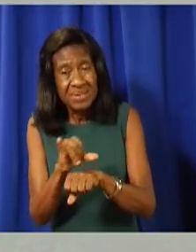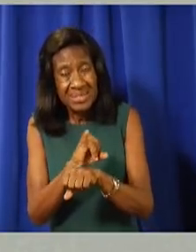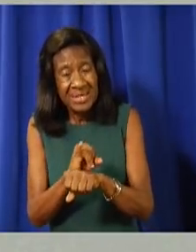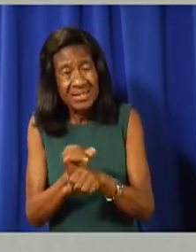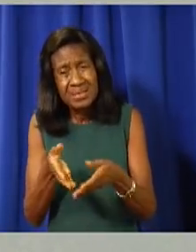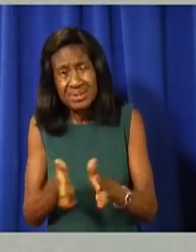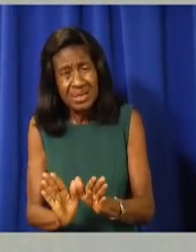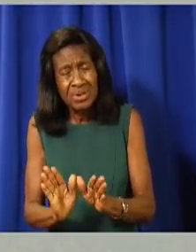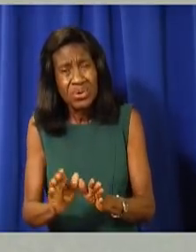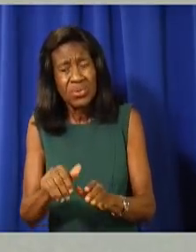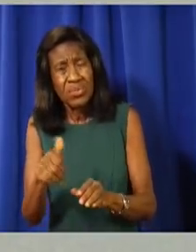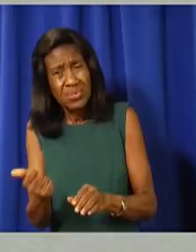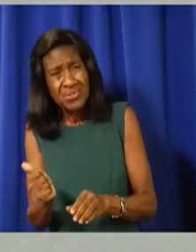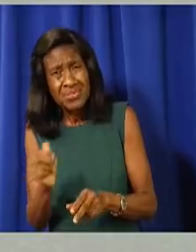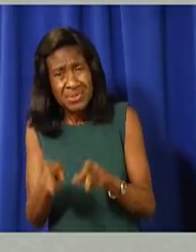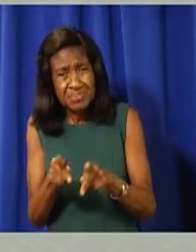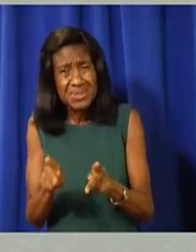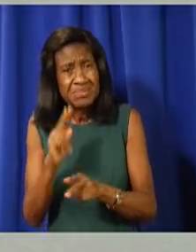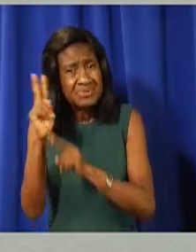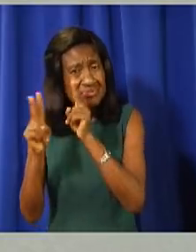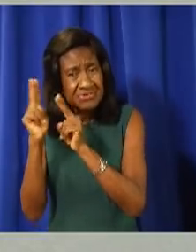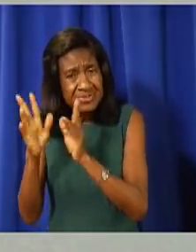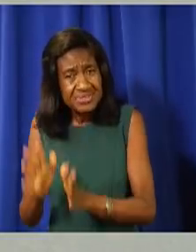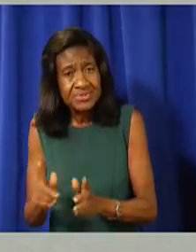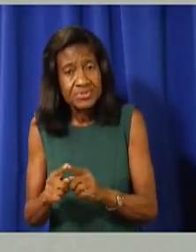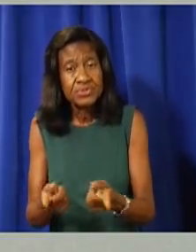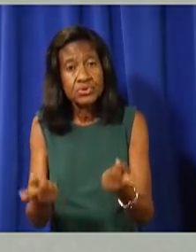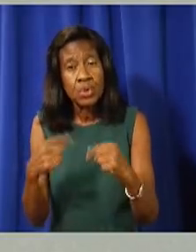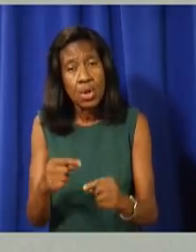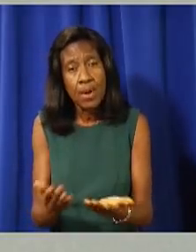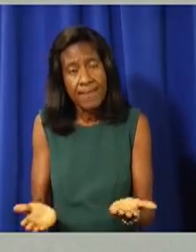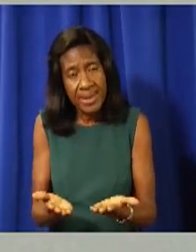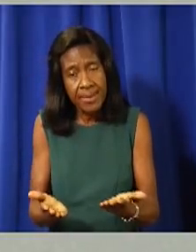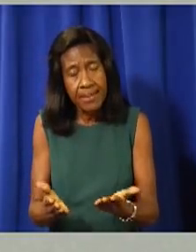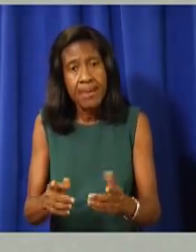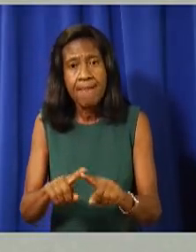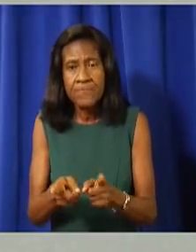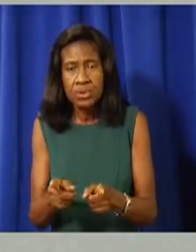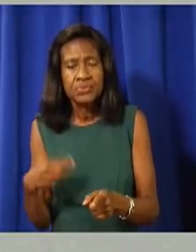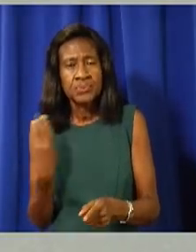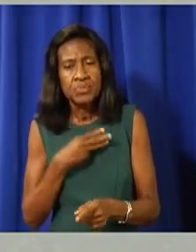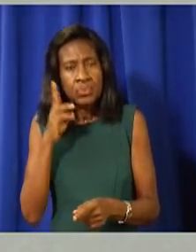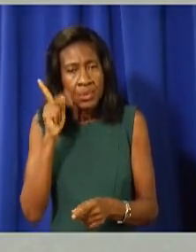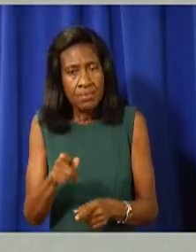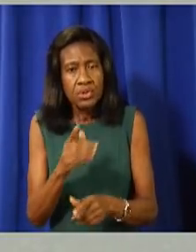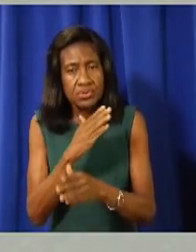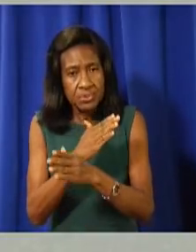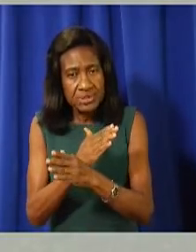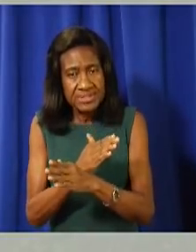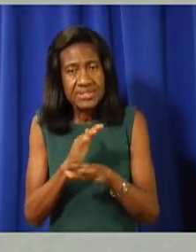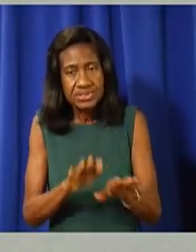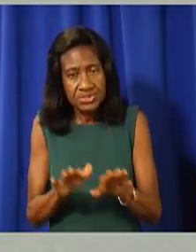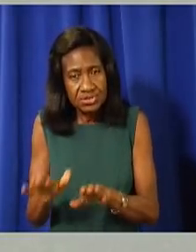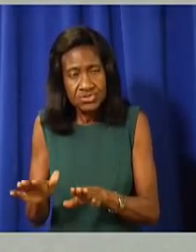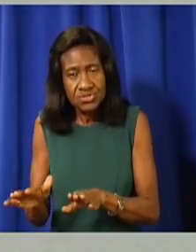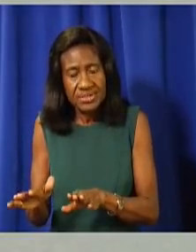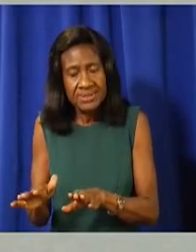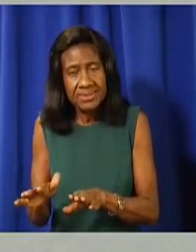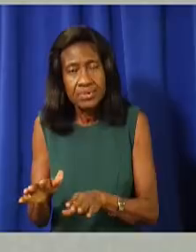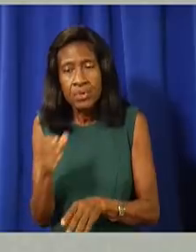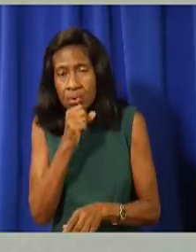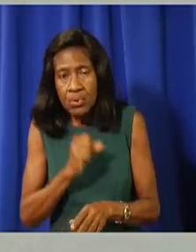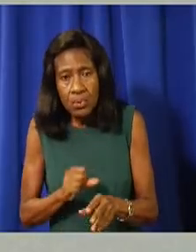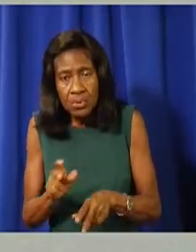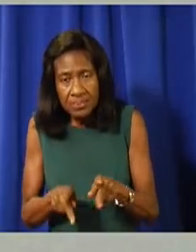and in a way that protects our most vulnerable, ensures our children are educated, and allows our people to return to work.